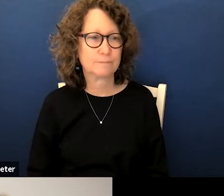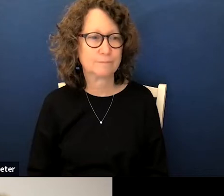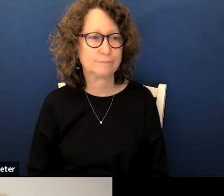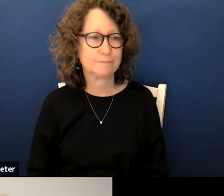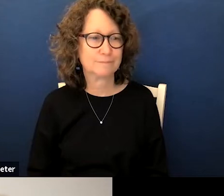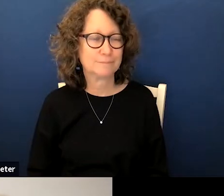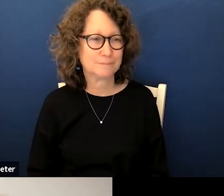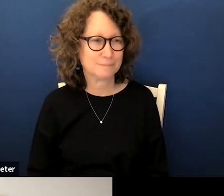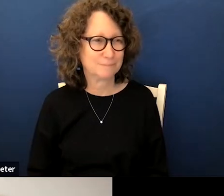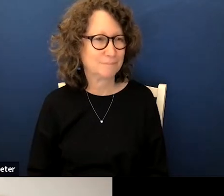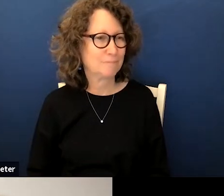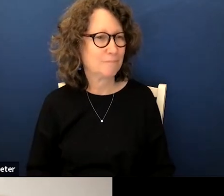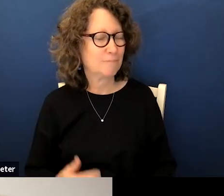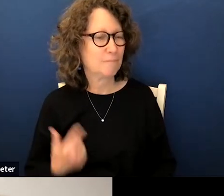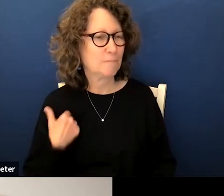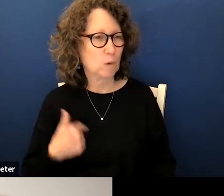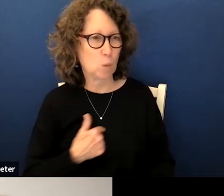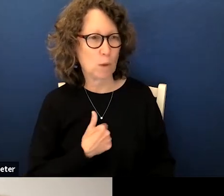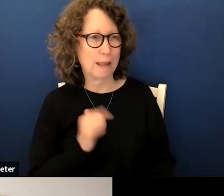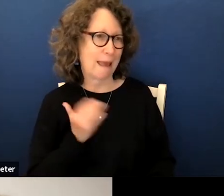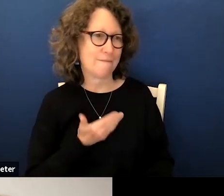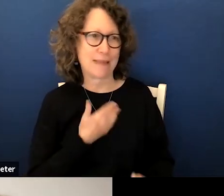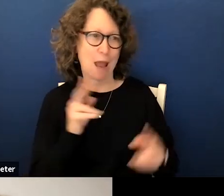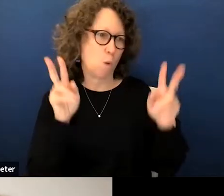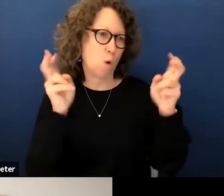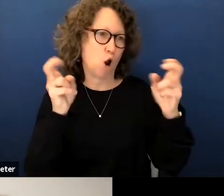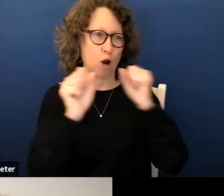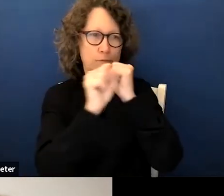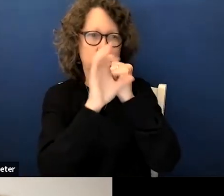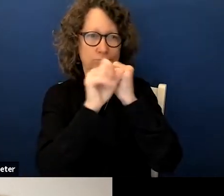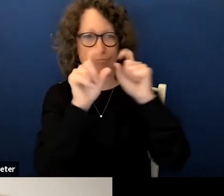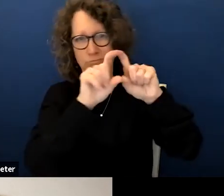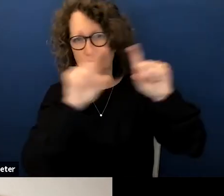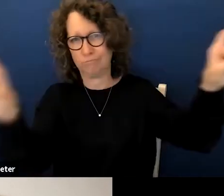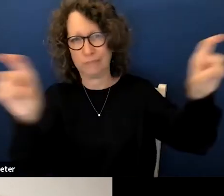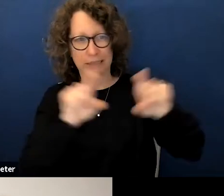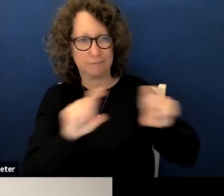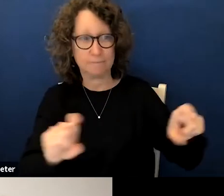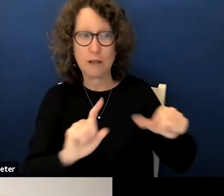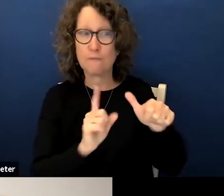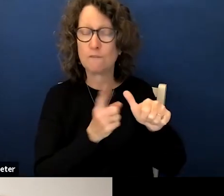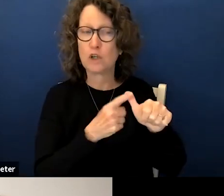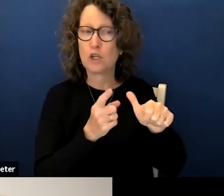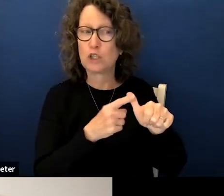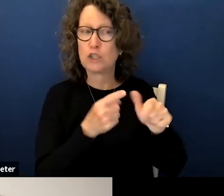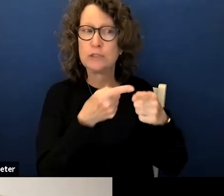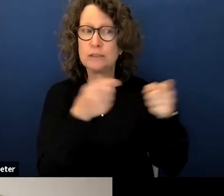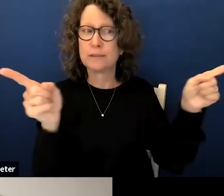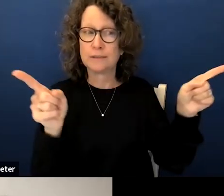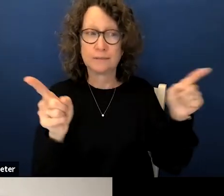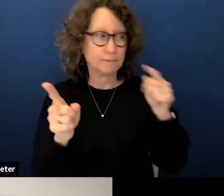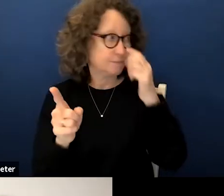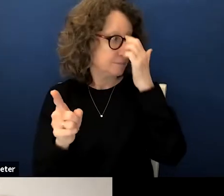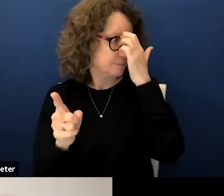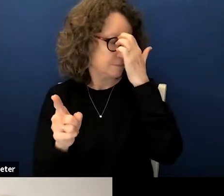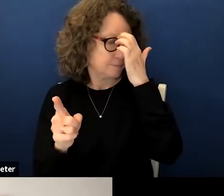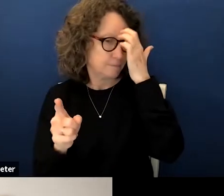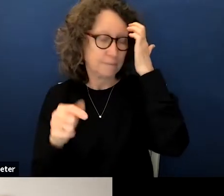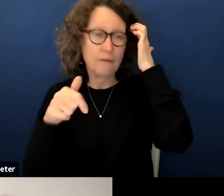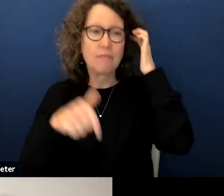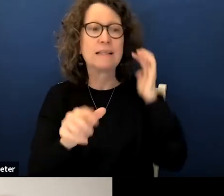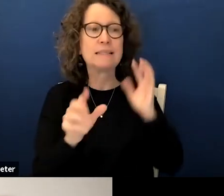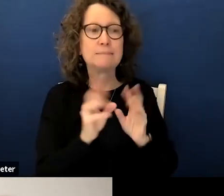there we have our our headlines and the first headline for this meeting is